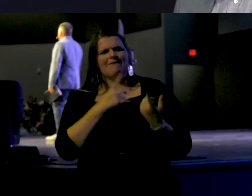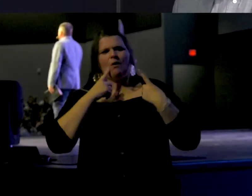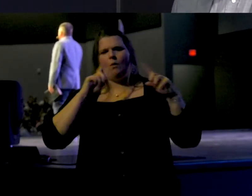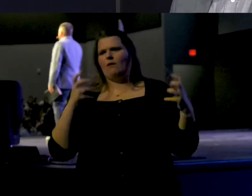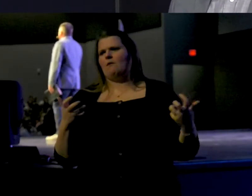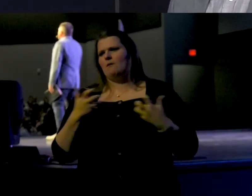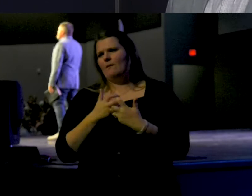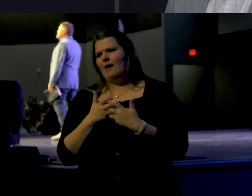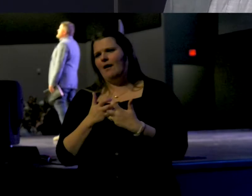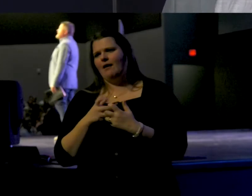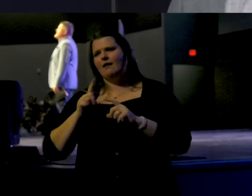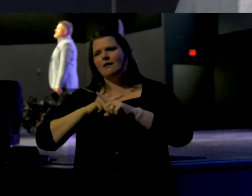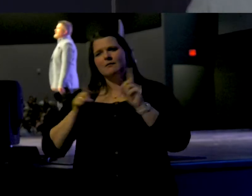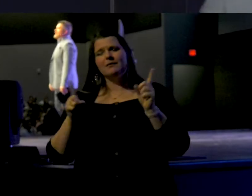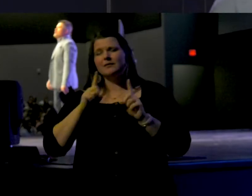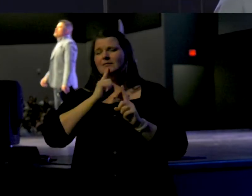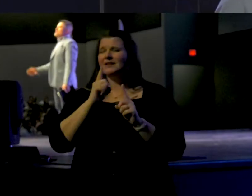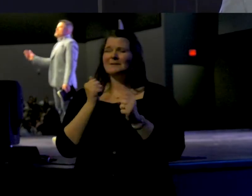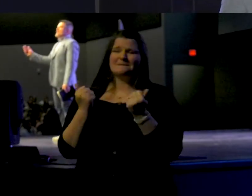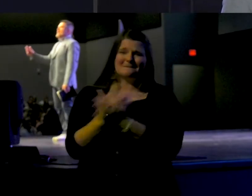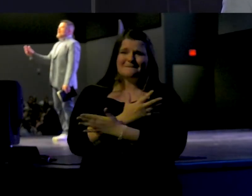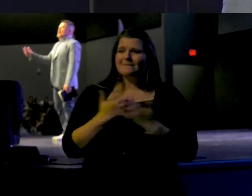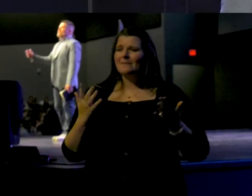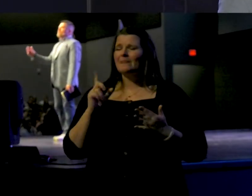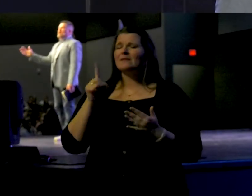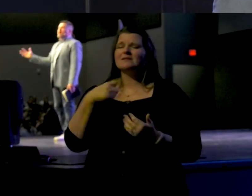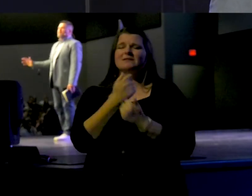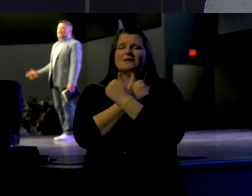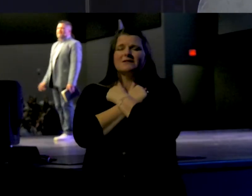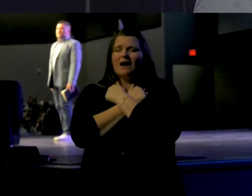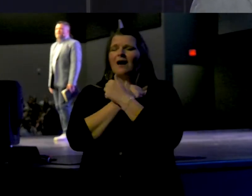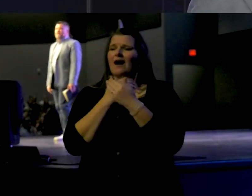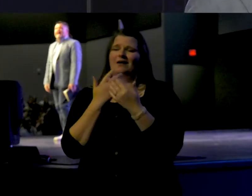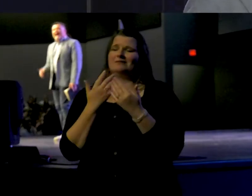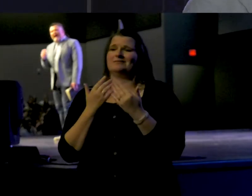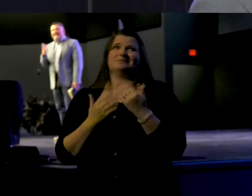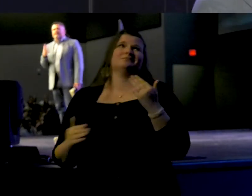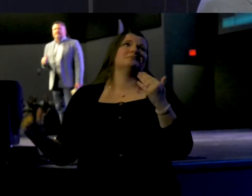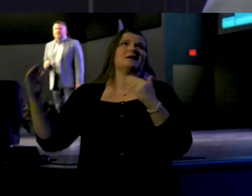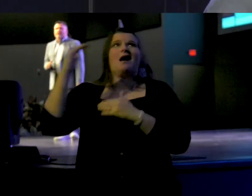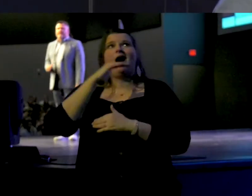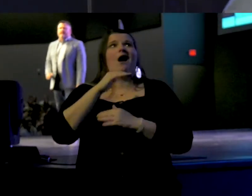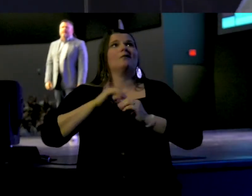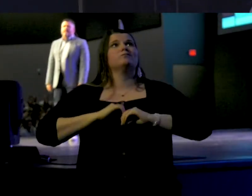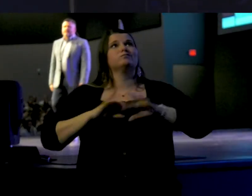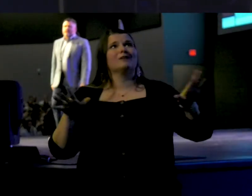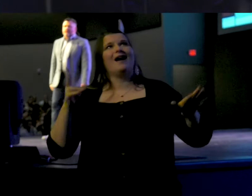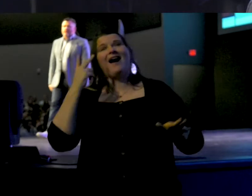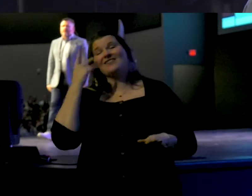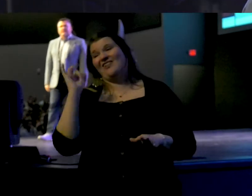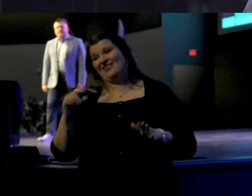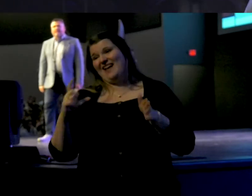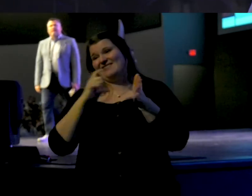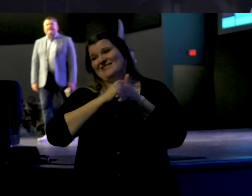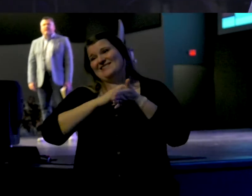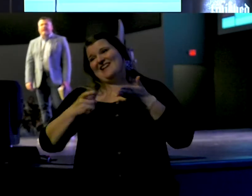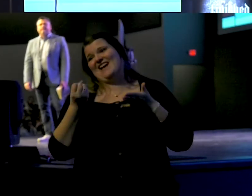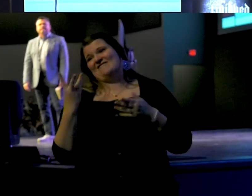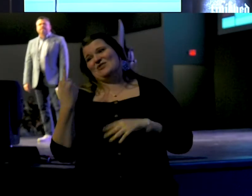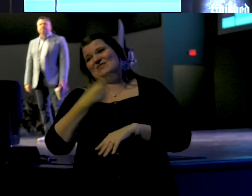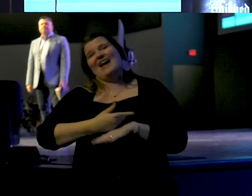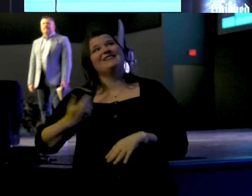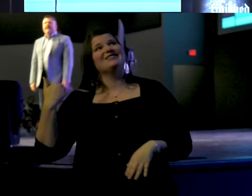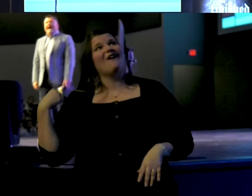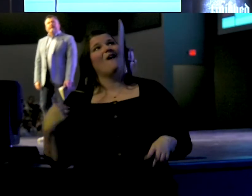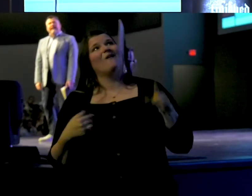for you. But more than anything, just love beyond belief. I actually saw that in a bumper sticker just a few days